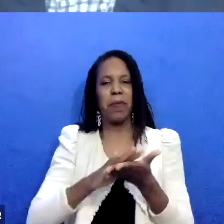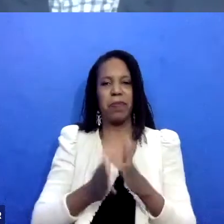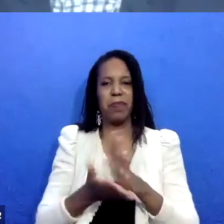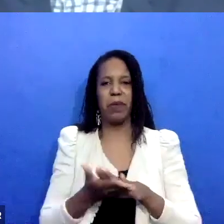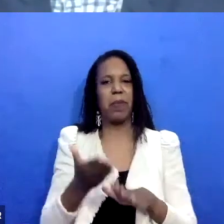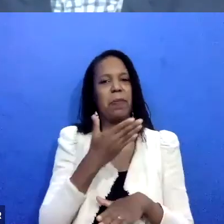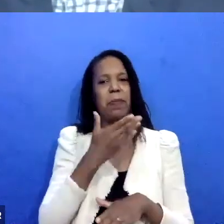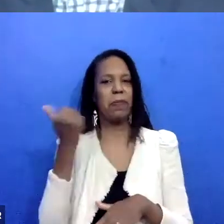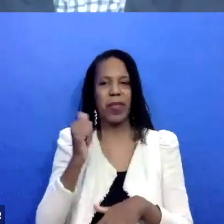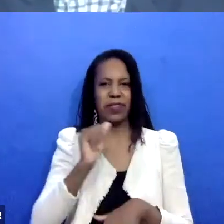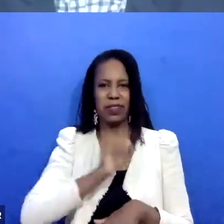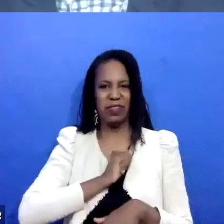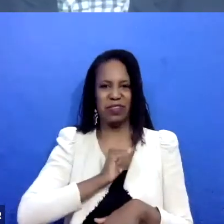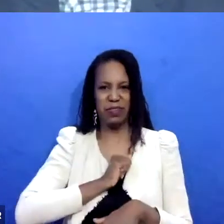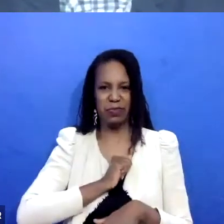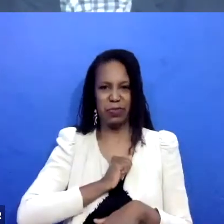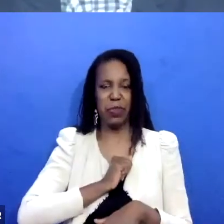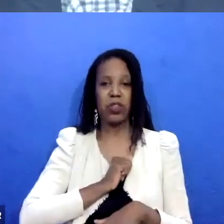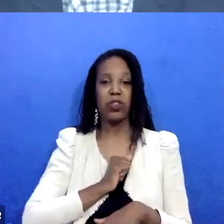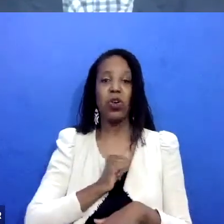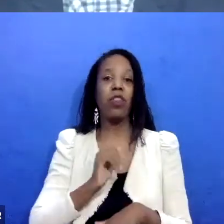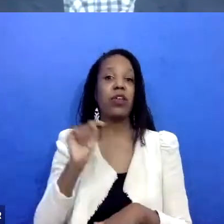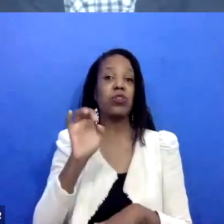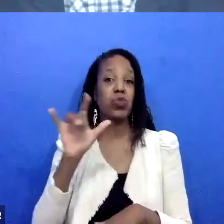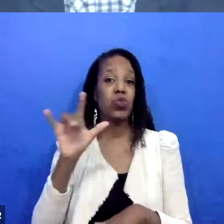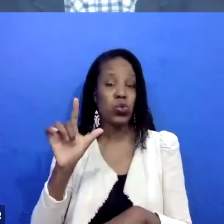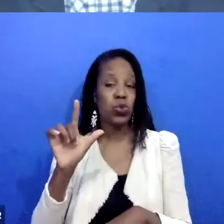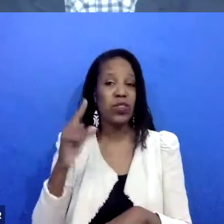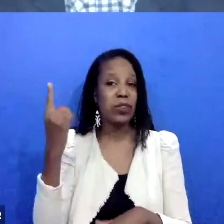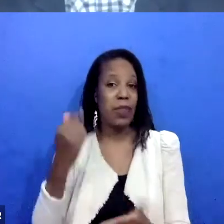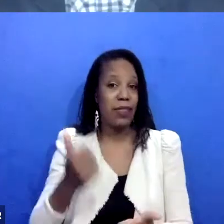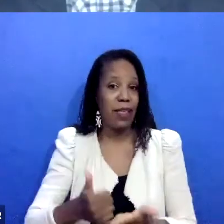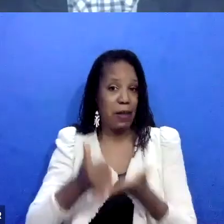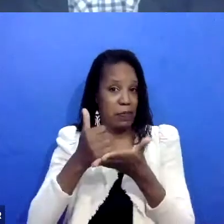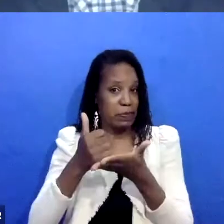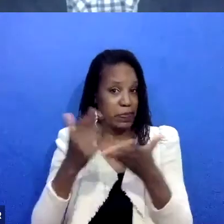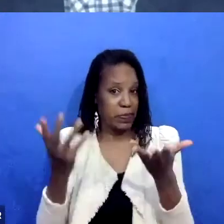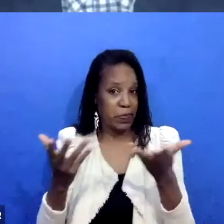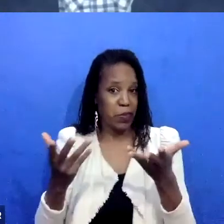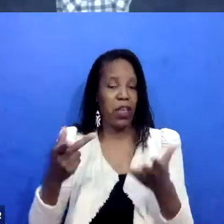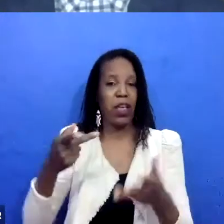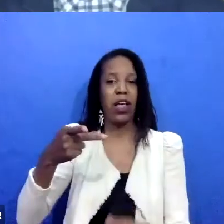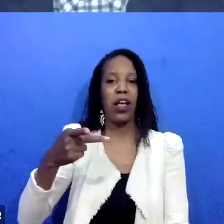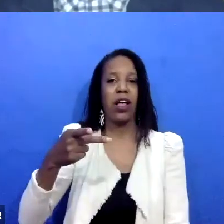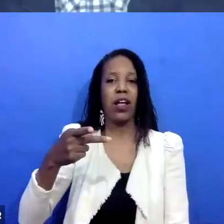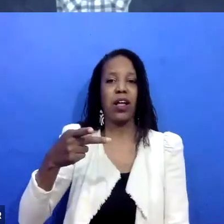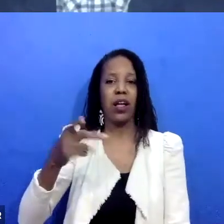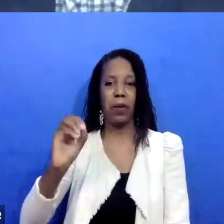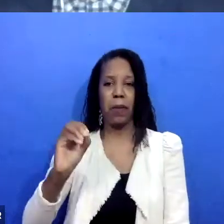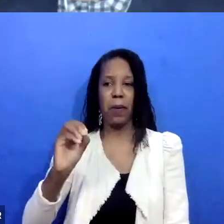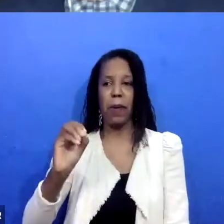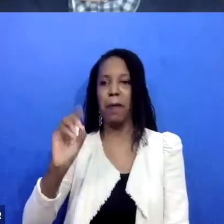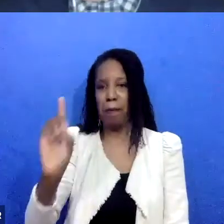One is pod mapping that comes, you know, from, uh, the amazing work of me and Mingus and the Bay Area transformative justice